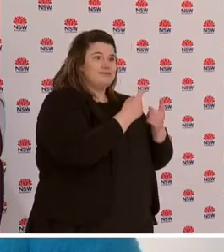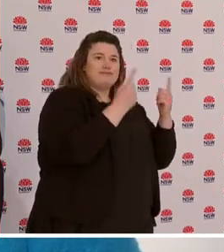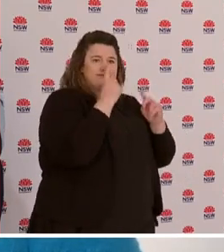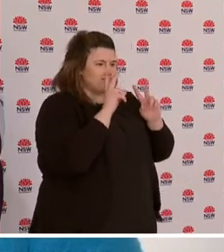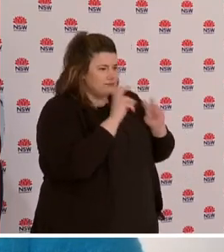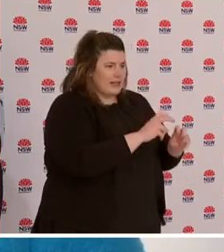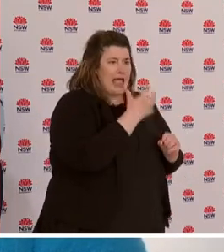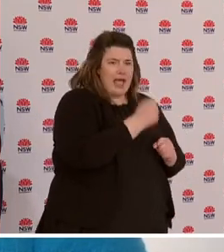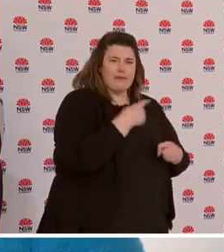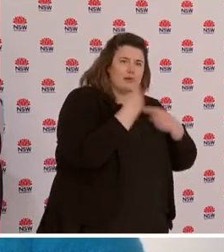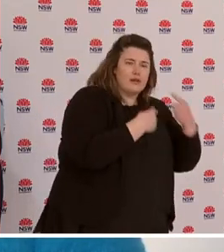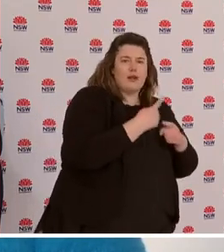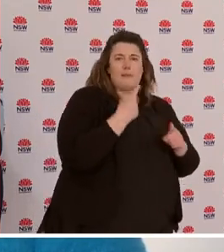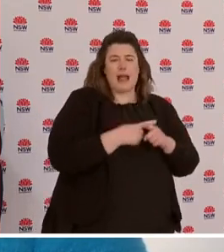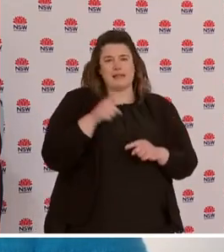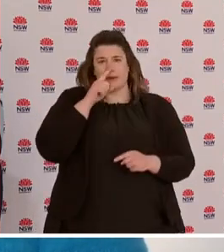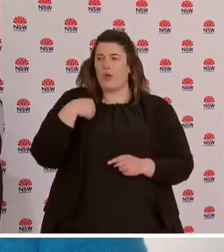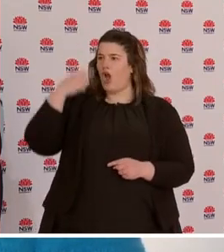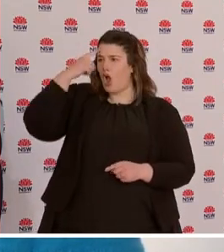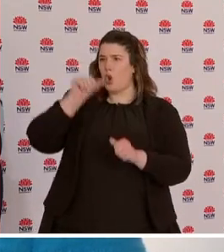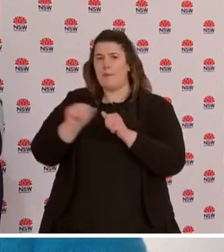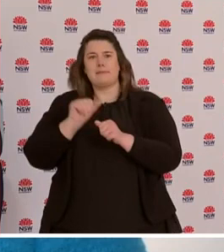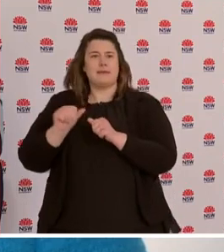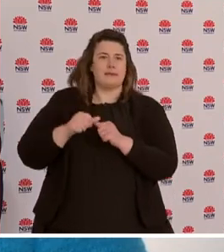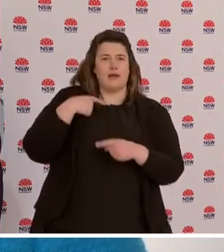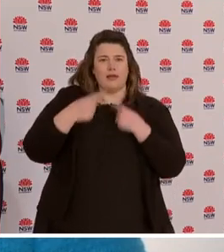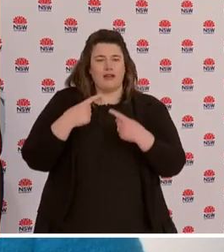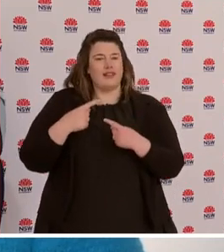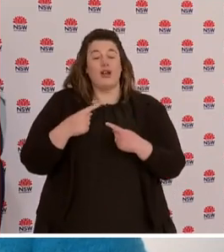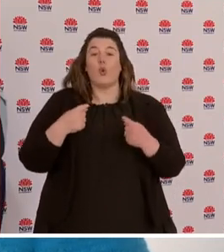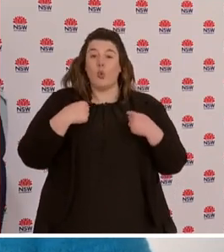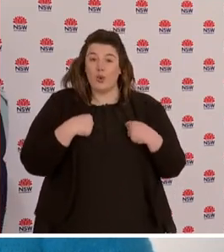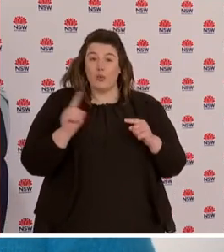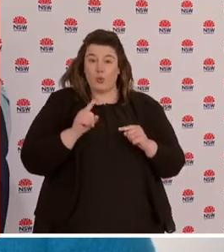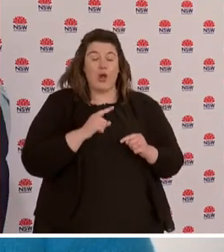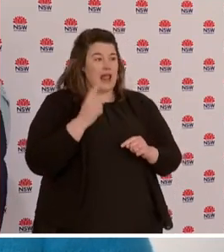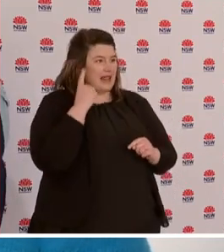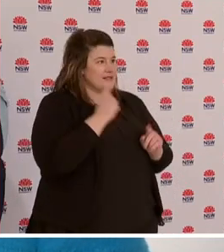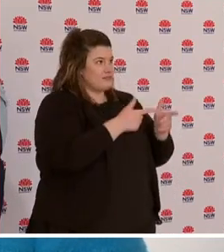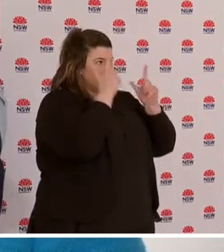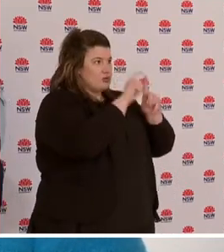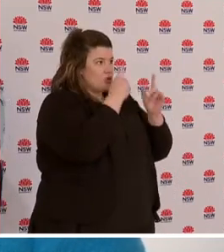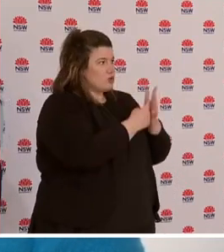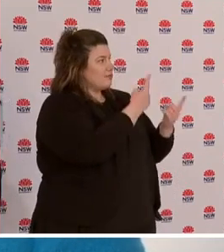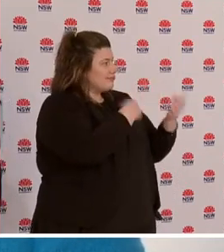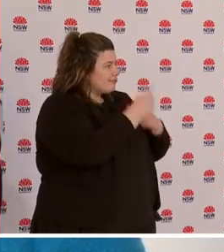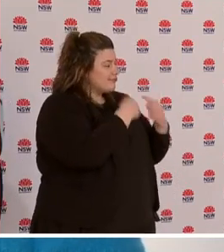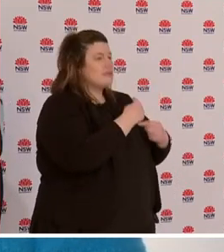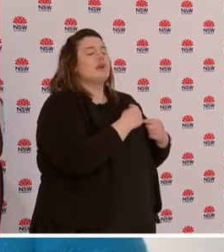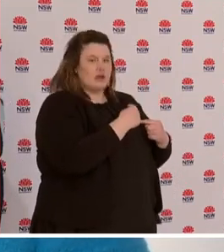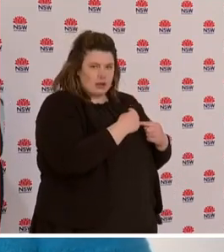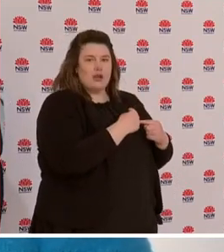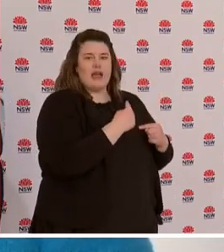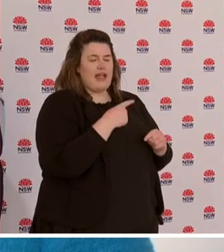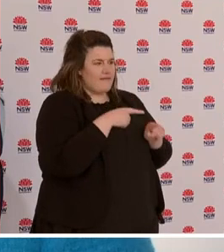know the New South Wales government is relying on the best medical advice we have in our nation and making sure we take decisions to protect all of us.